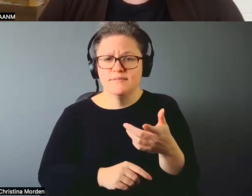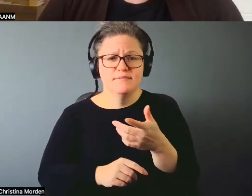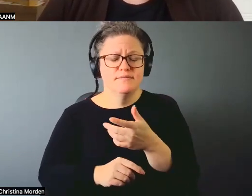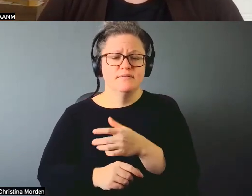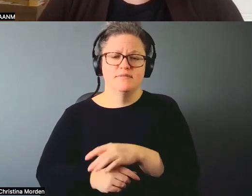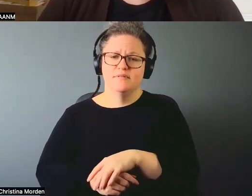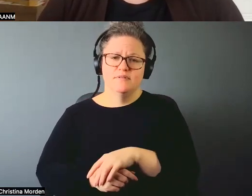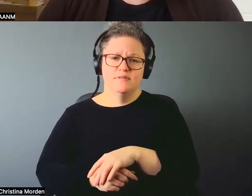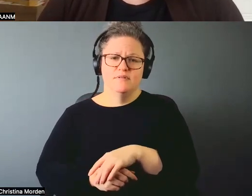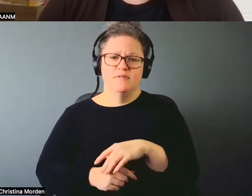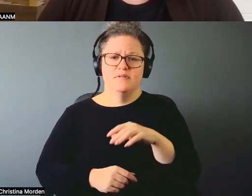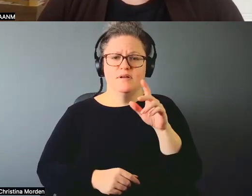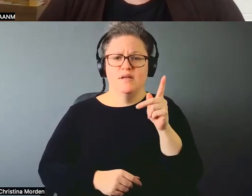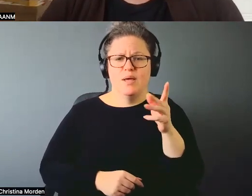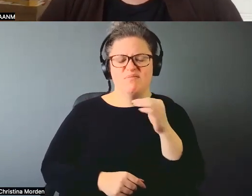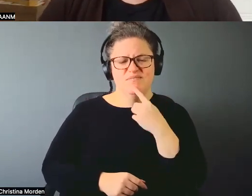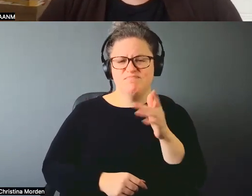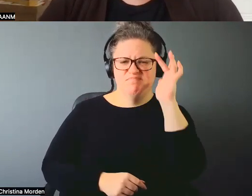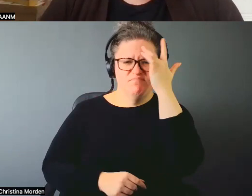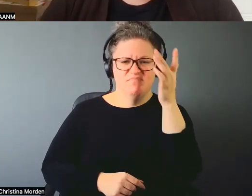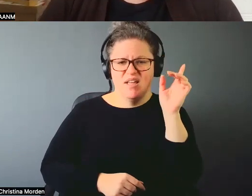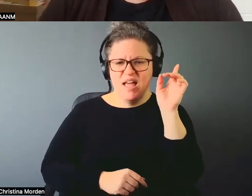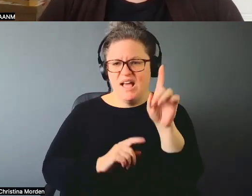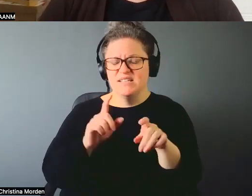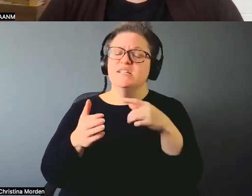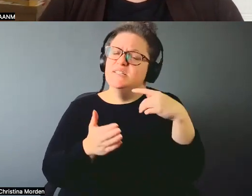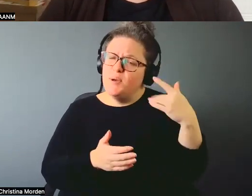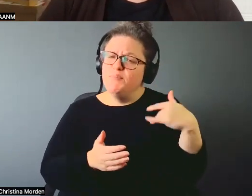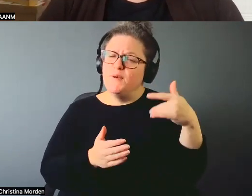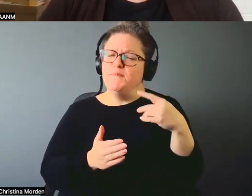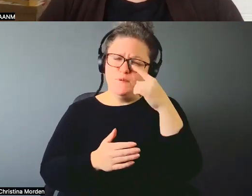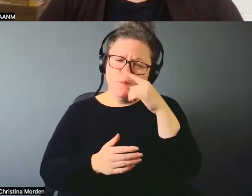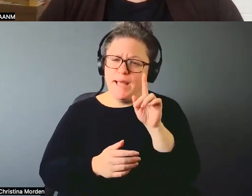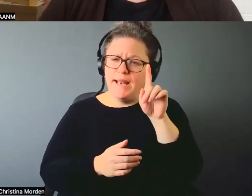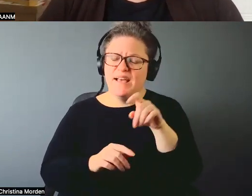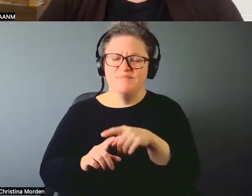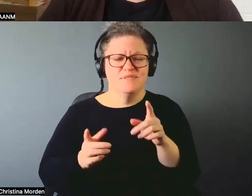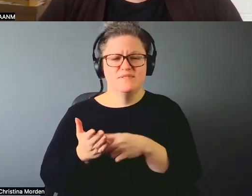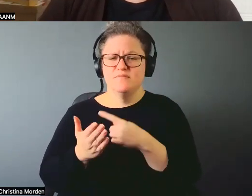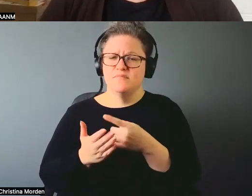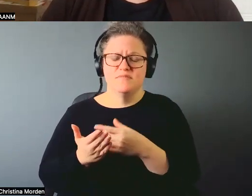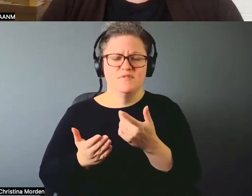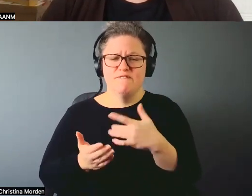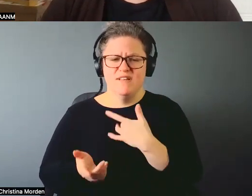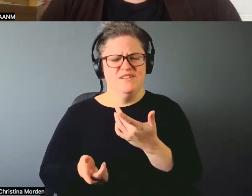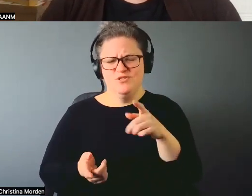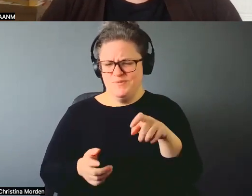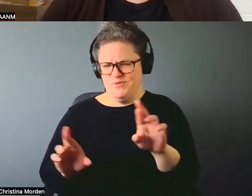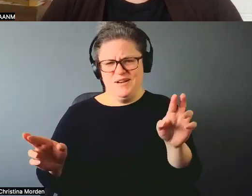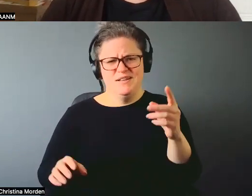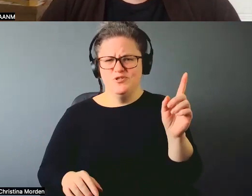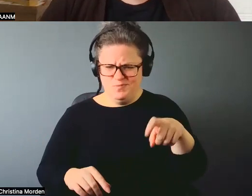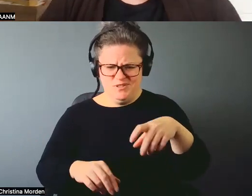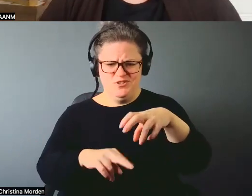know. I, I don't like asking all the time. Sometimes I don't mind, but other times I just think this is not okay. There should be a chair here